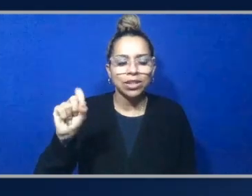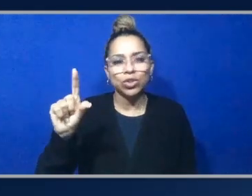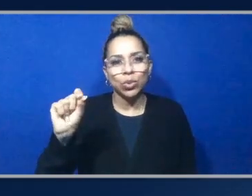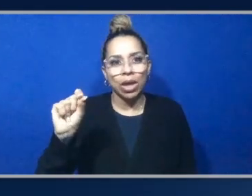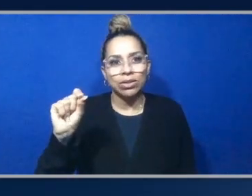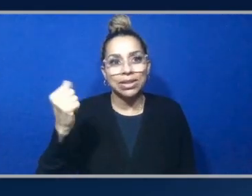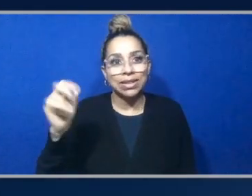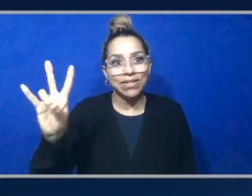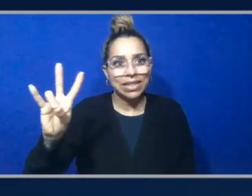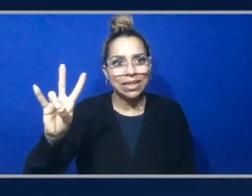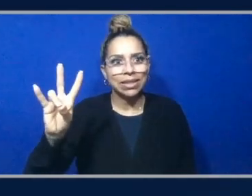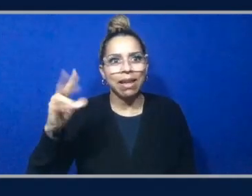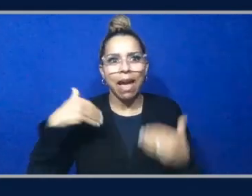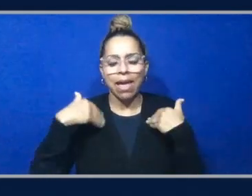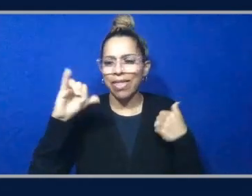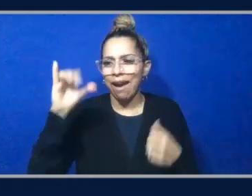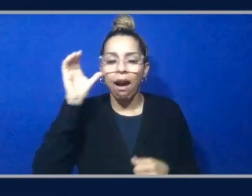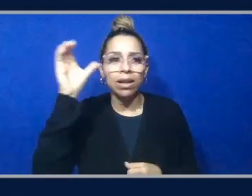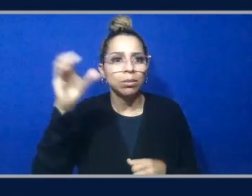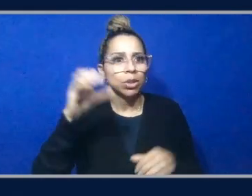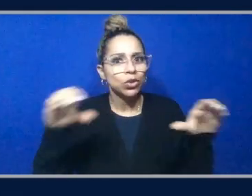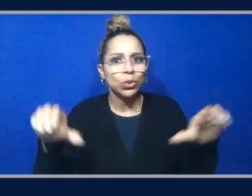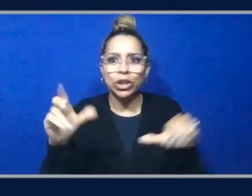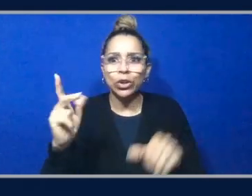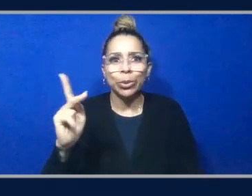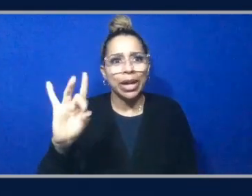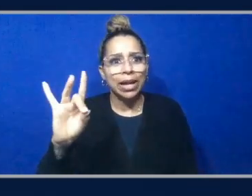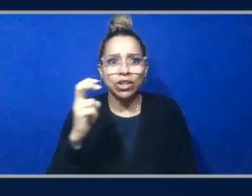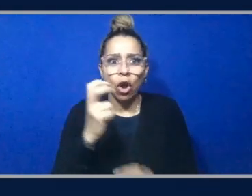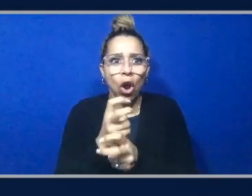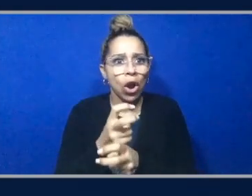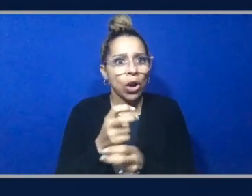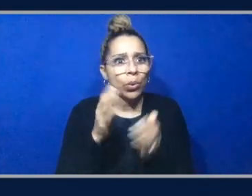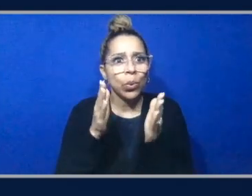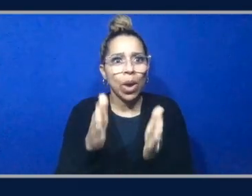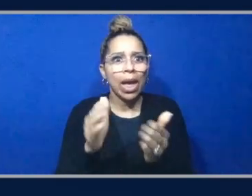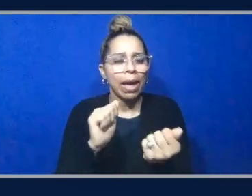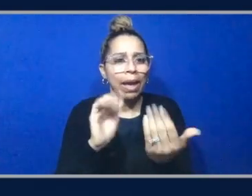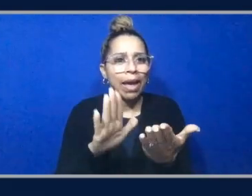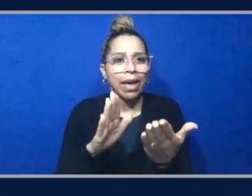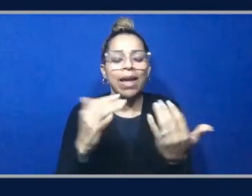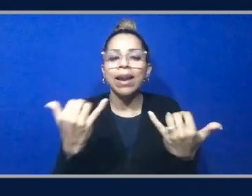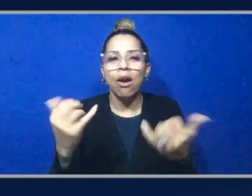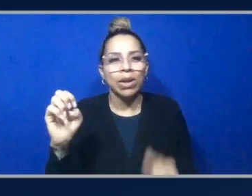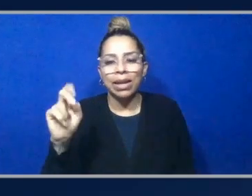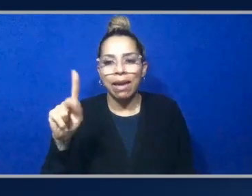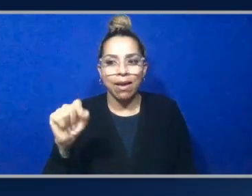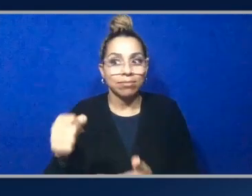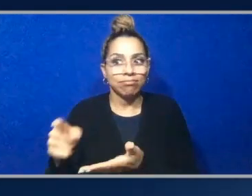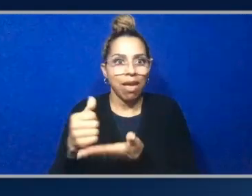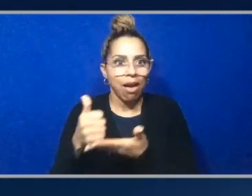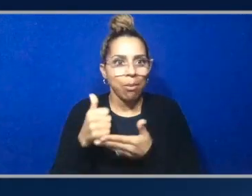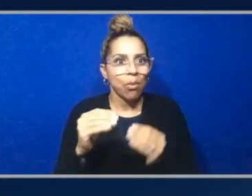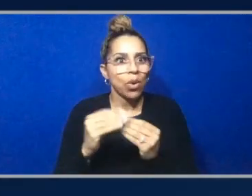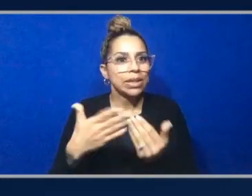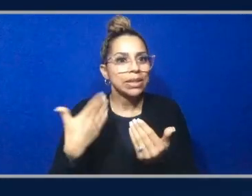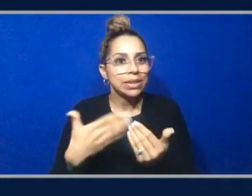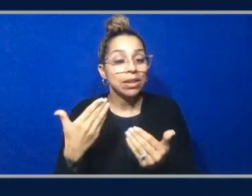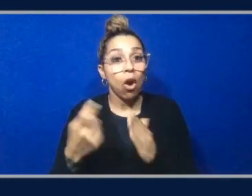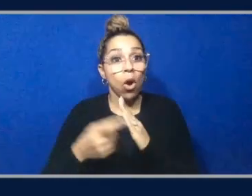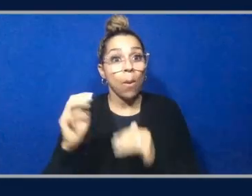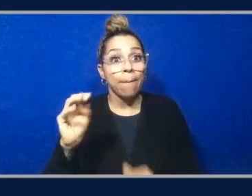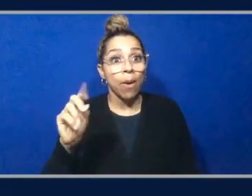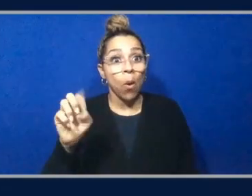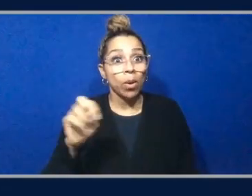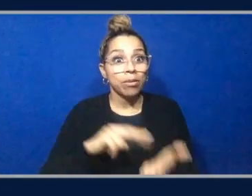the hard way. Right. And, uh, EKS made it so you could do it, you could do it that much more easily. EKS auto mode means that you can do Kubernetes the